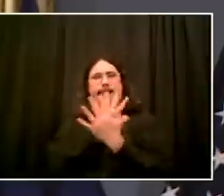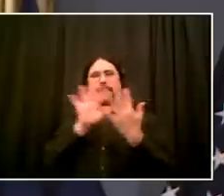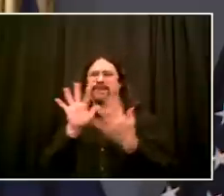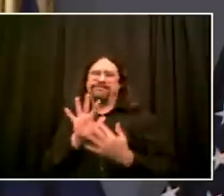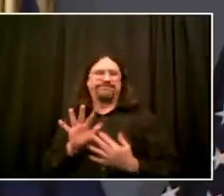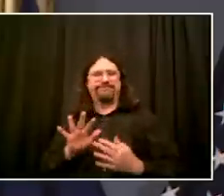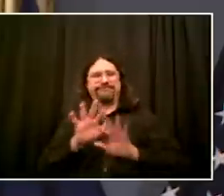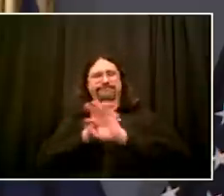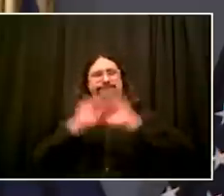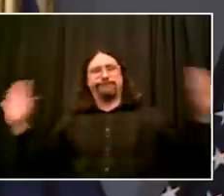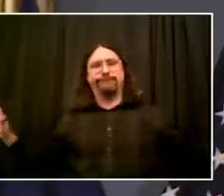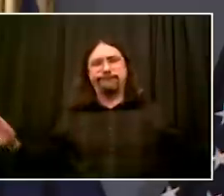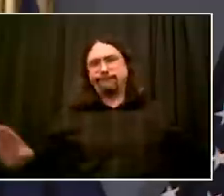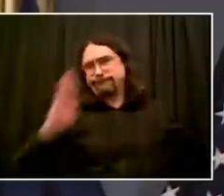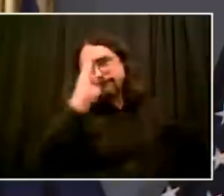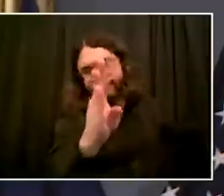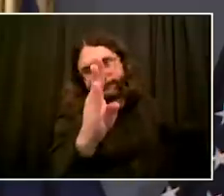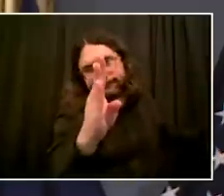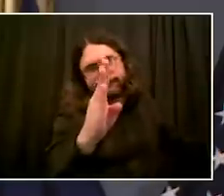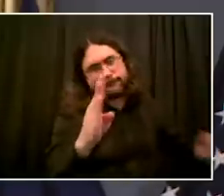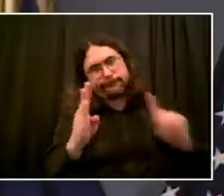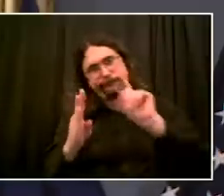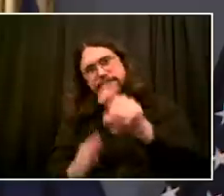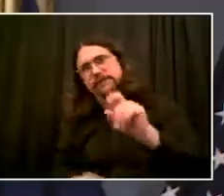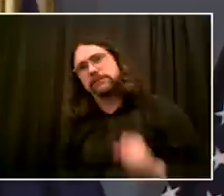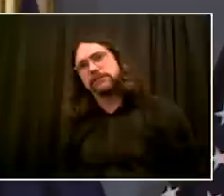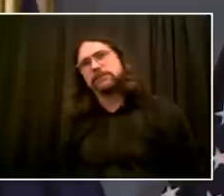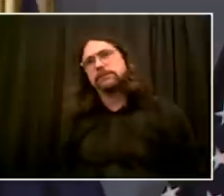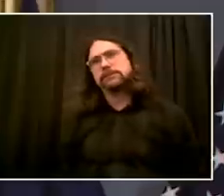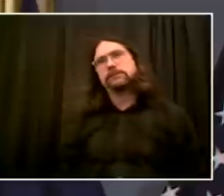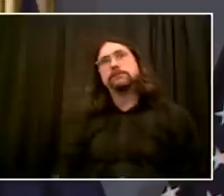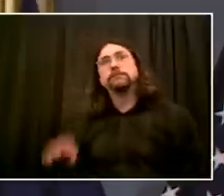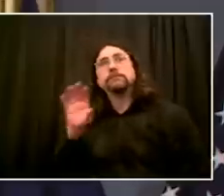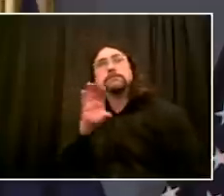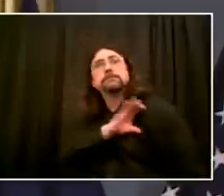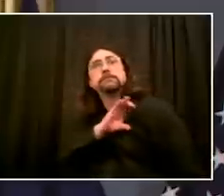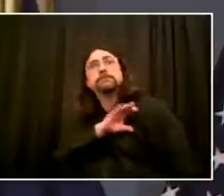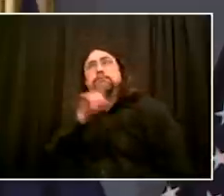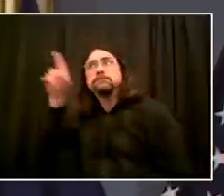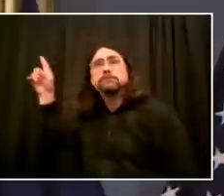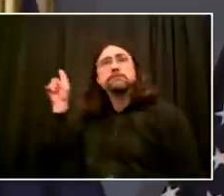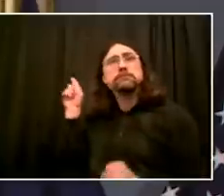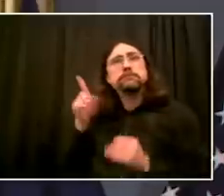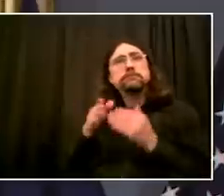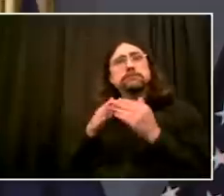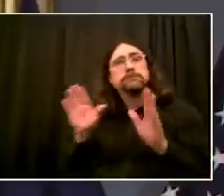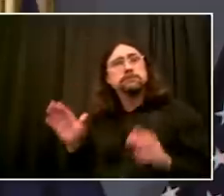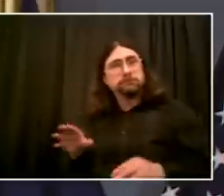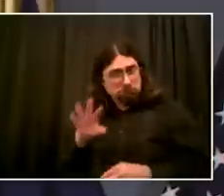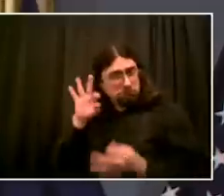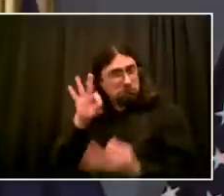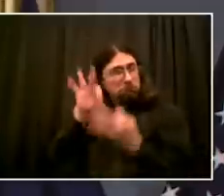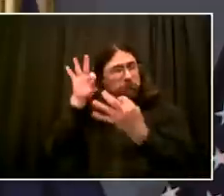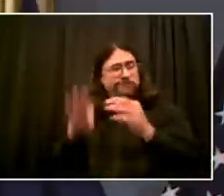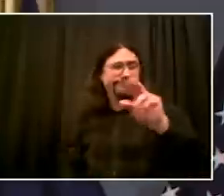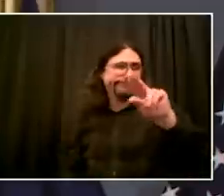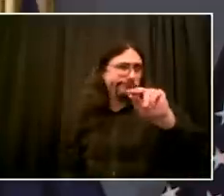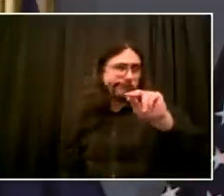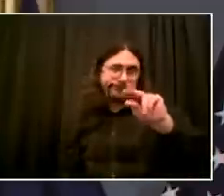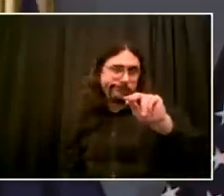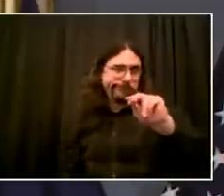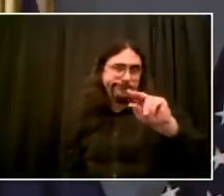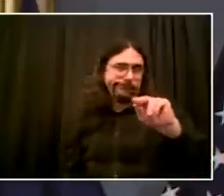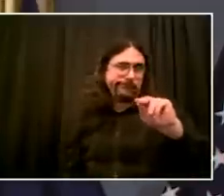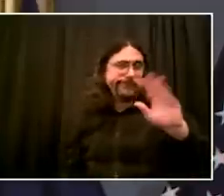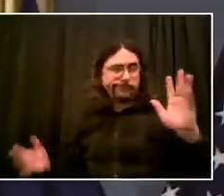because I believe it, I feel it. I've talked to community members, I've talked to activists, I've talked to people on the ground. We have unquestionably made major changes, but we are not